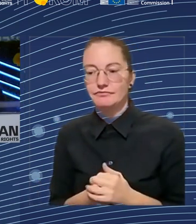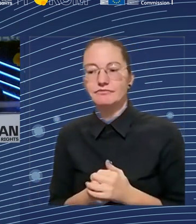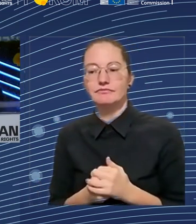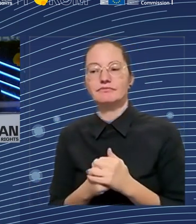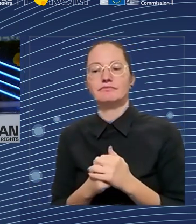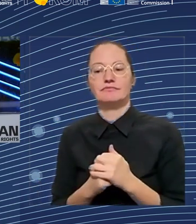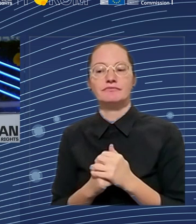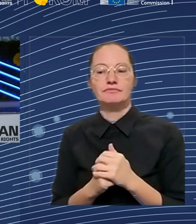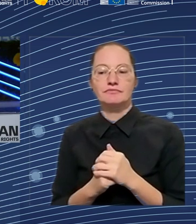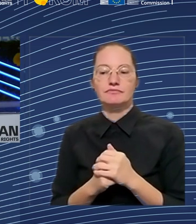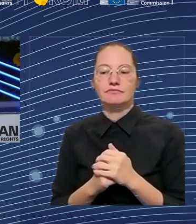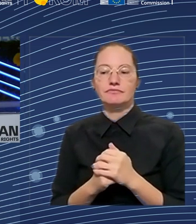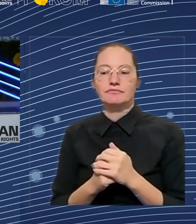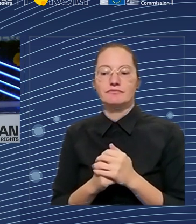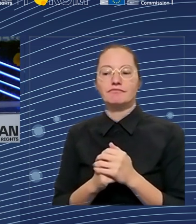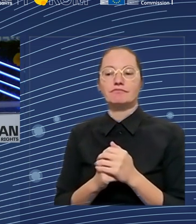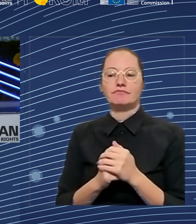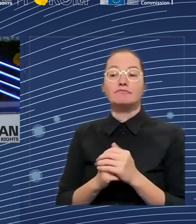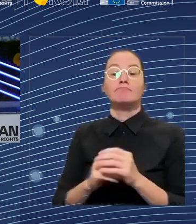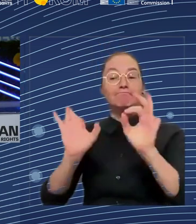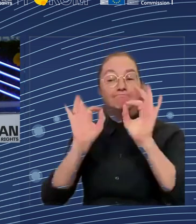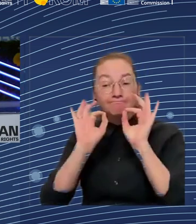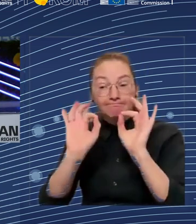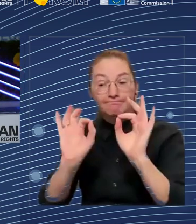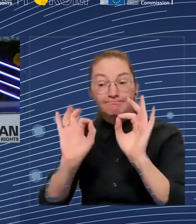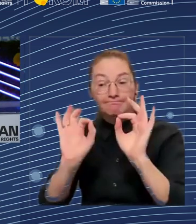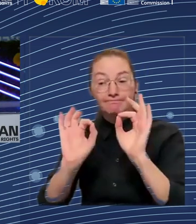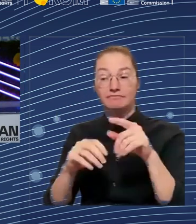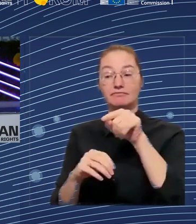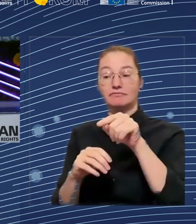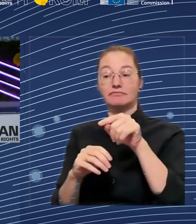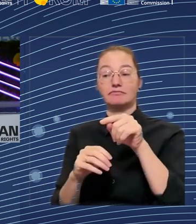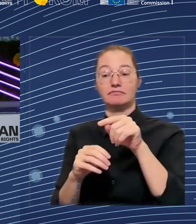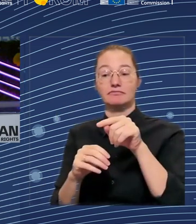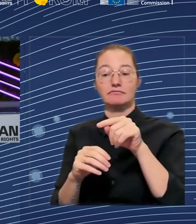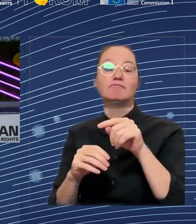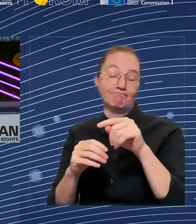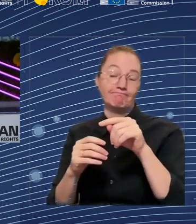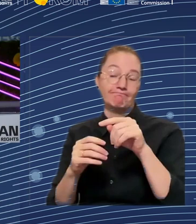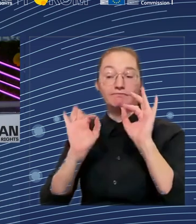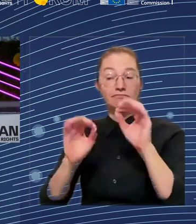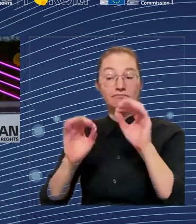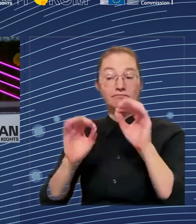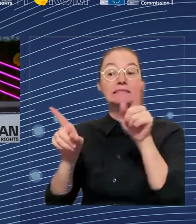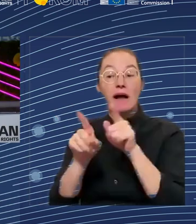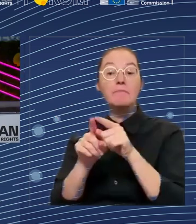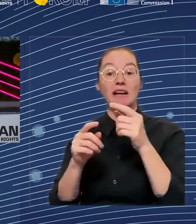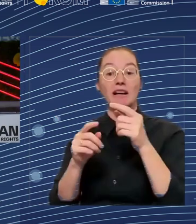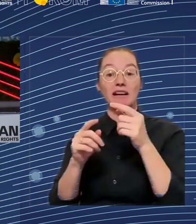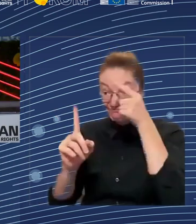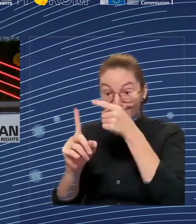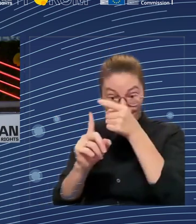of course, and a big issue is also childcare services. And there we also have